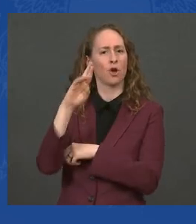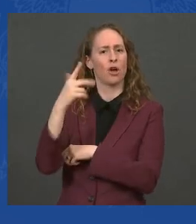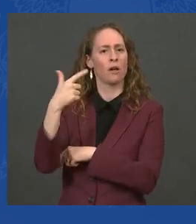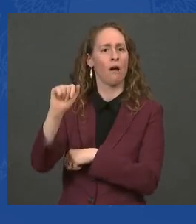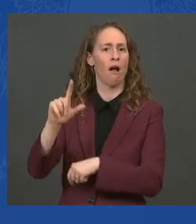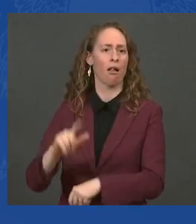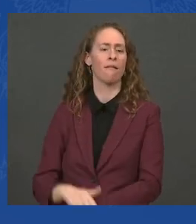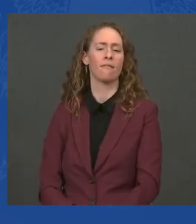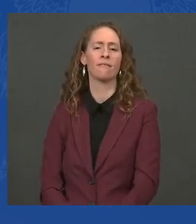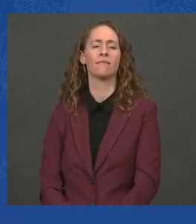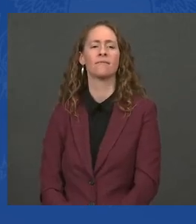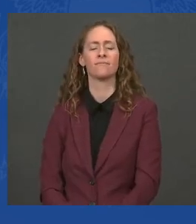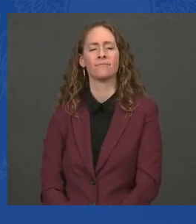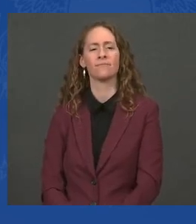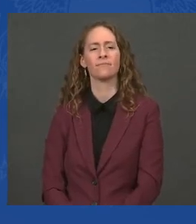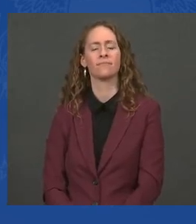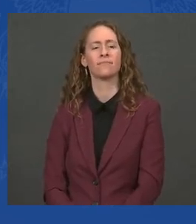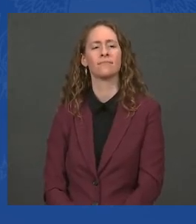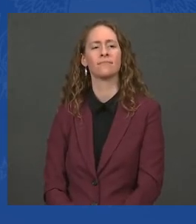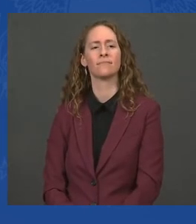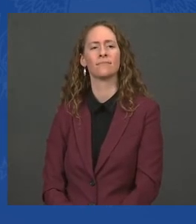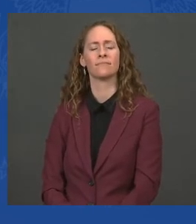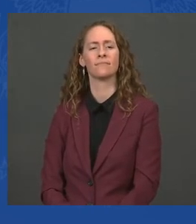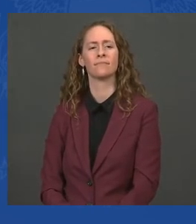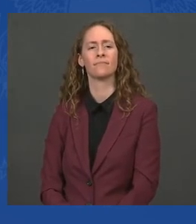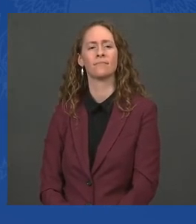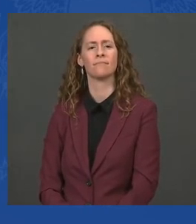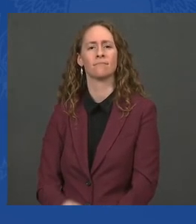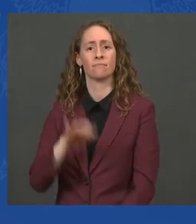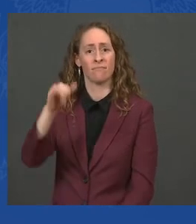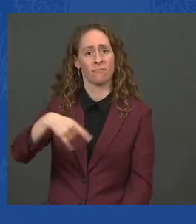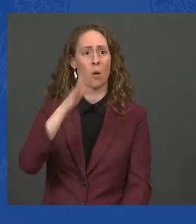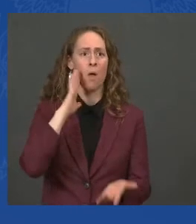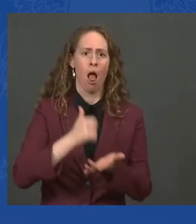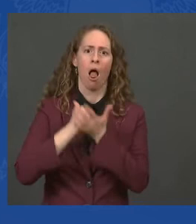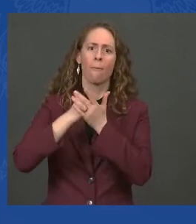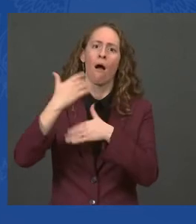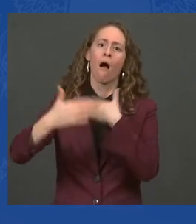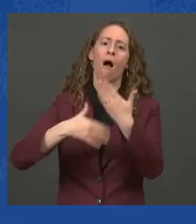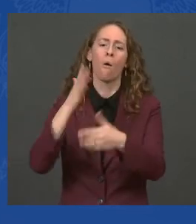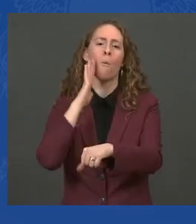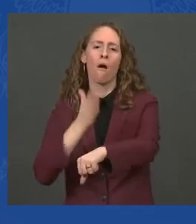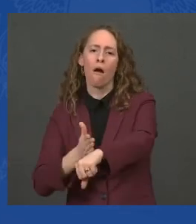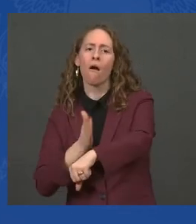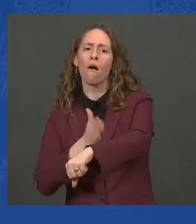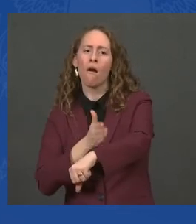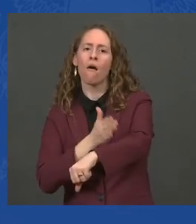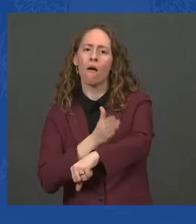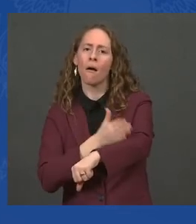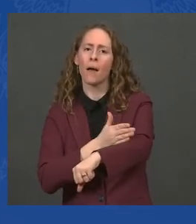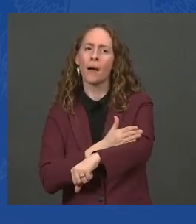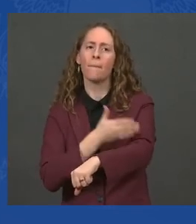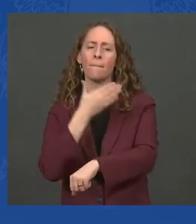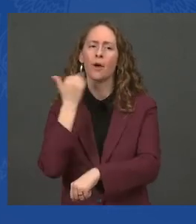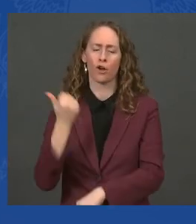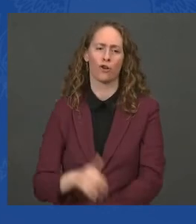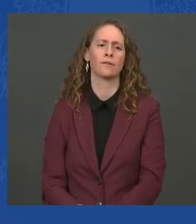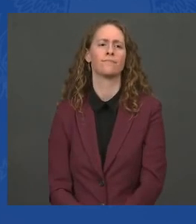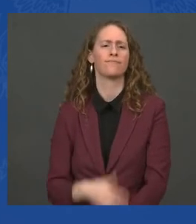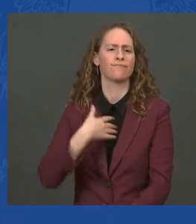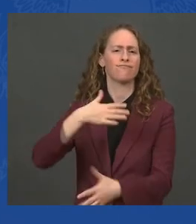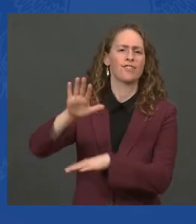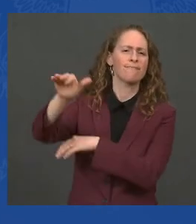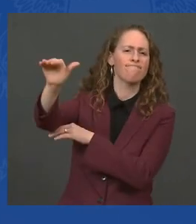it can't happen fast enough. And I've asked the Federal Trade Commission to consider whether potentially illegal